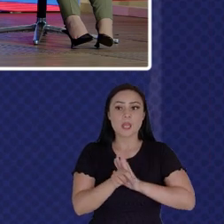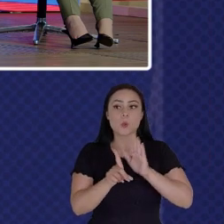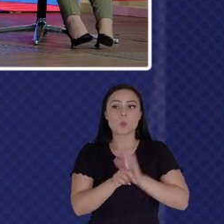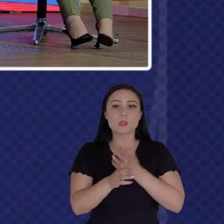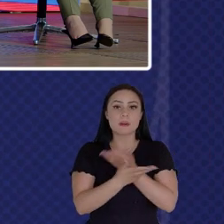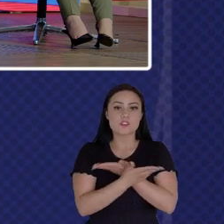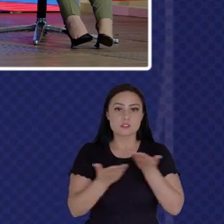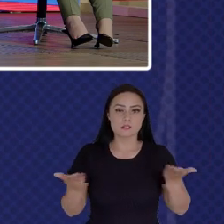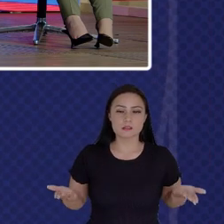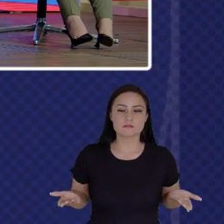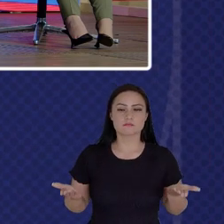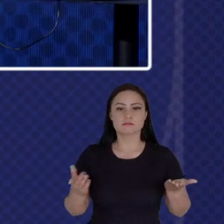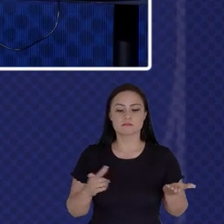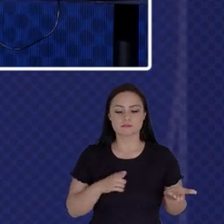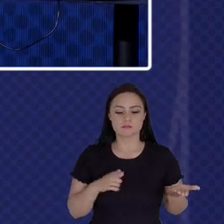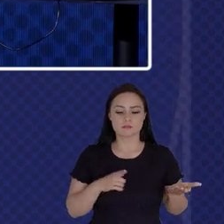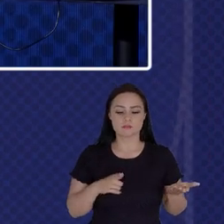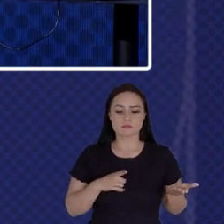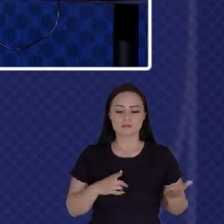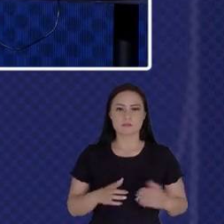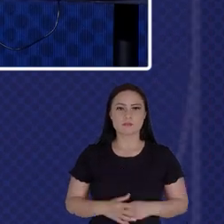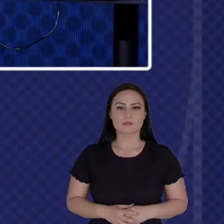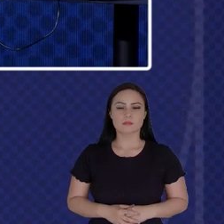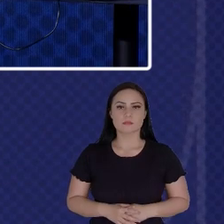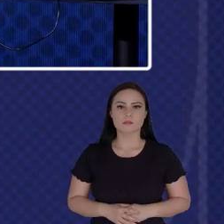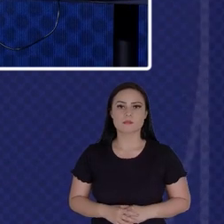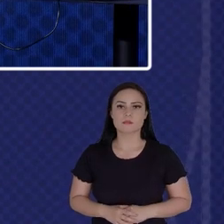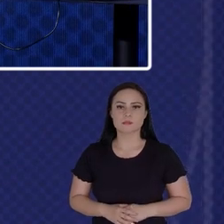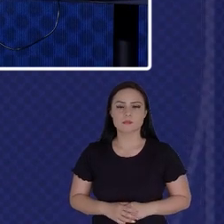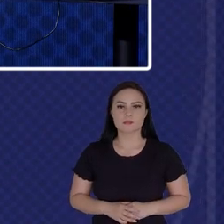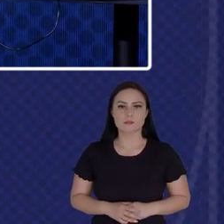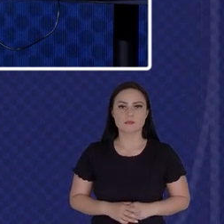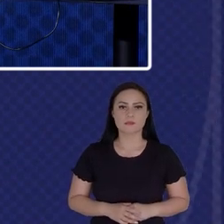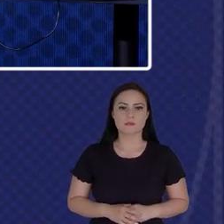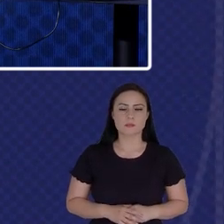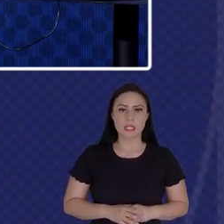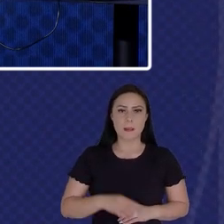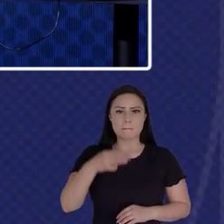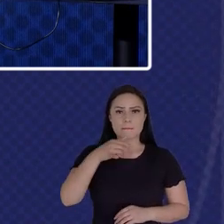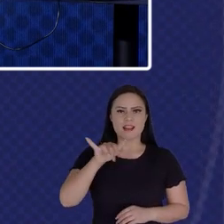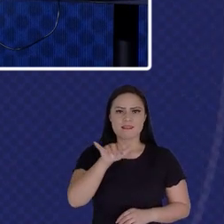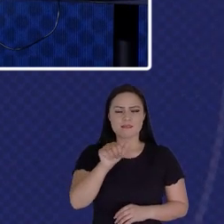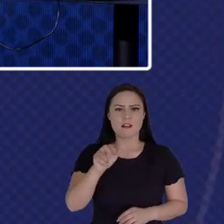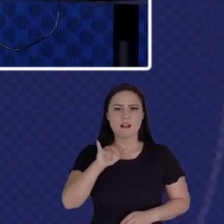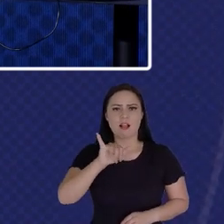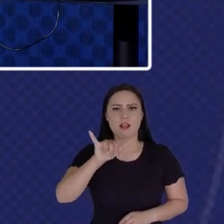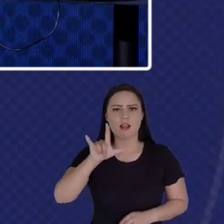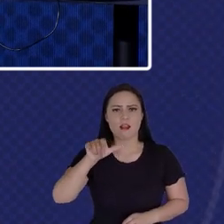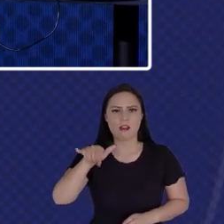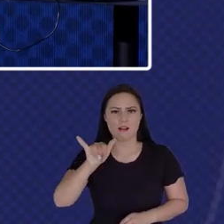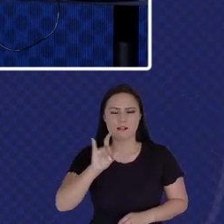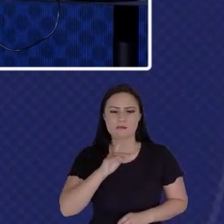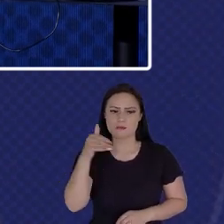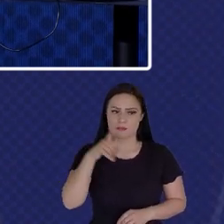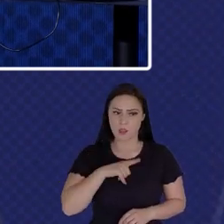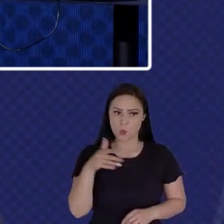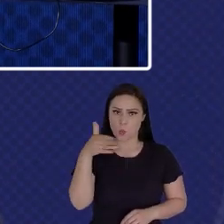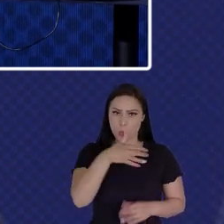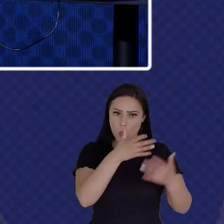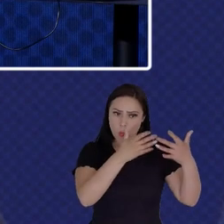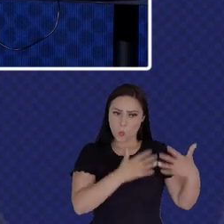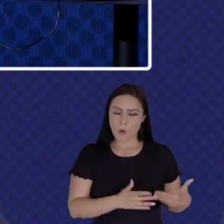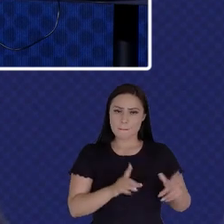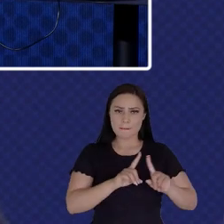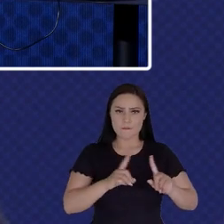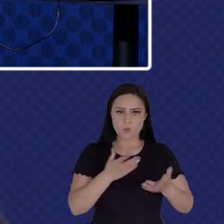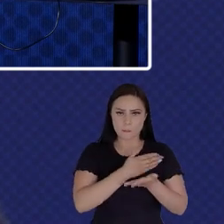Aaron And Dima And Maria And Eli I Do Have A Couple Here But I Will Start With A